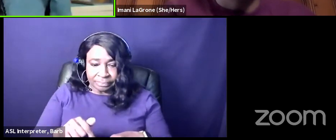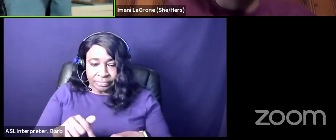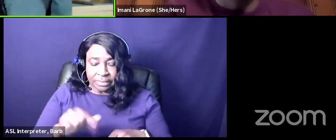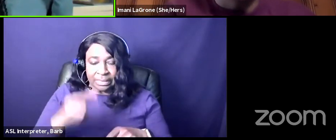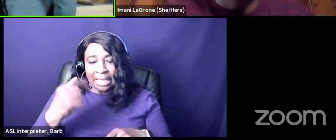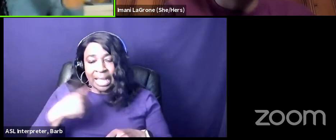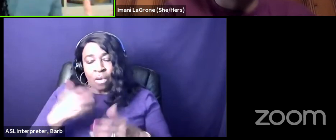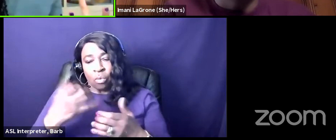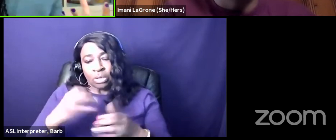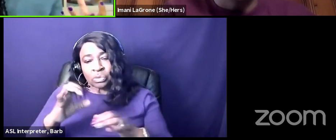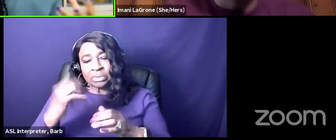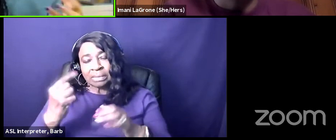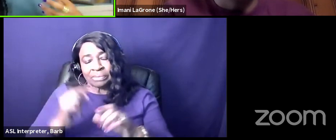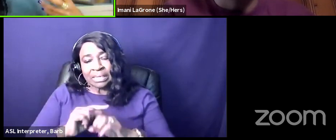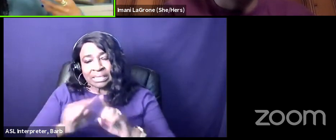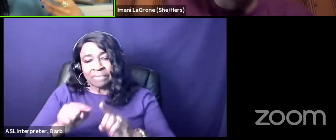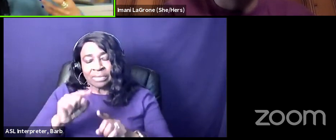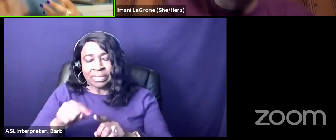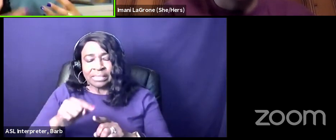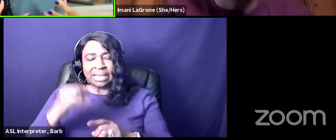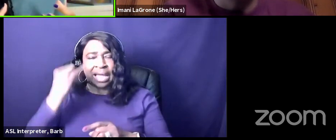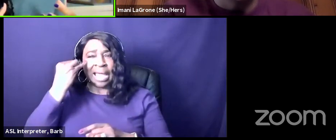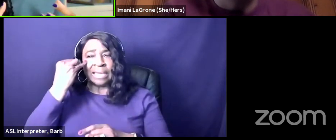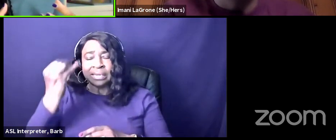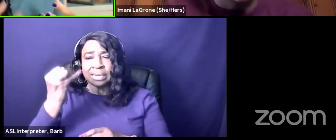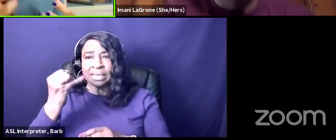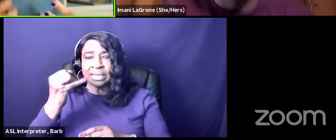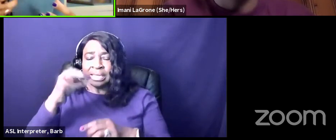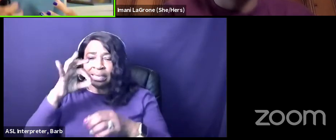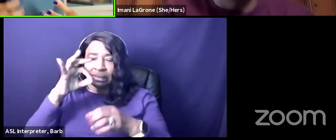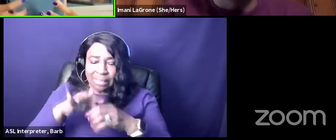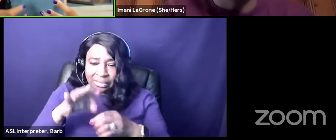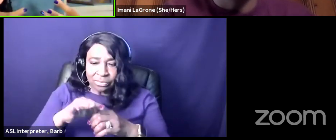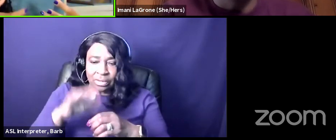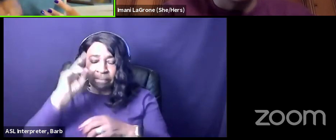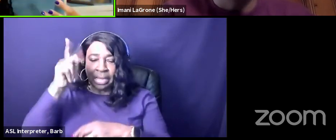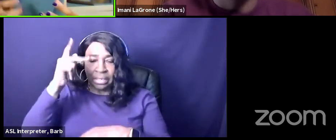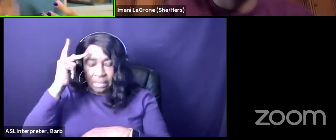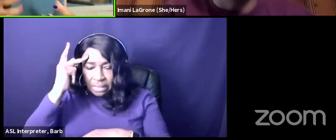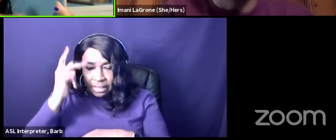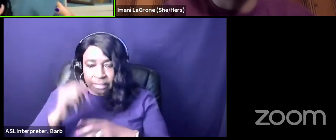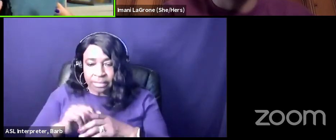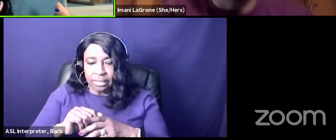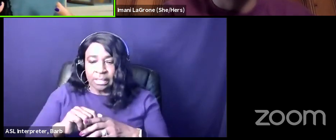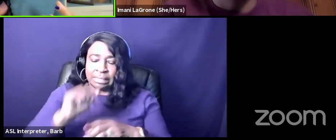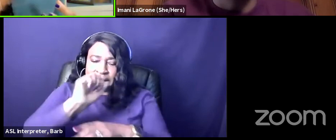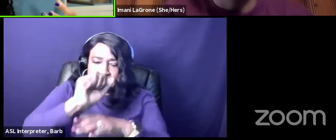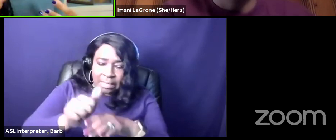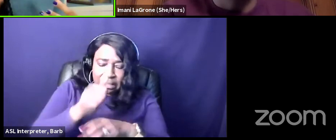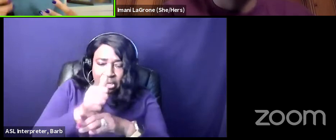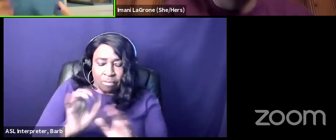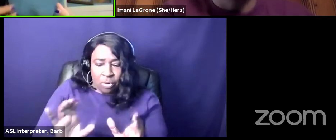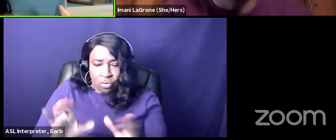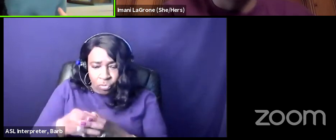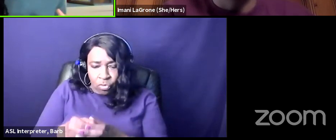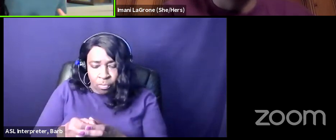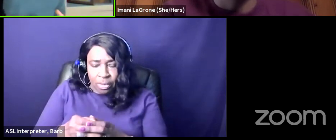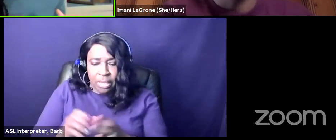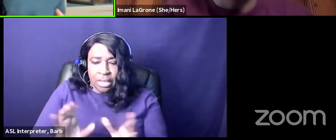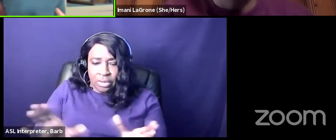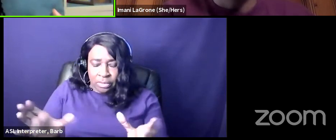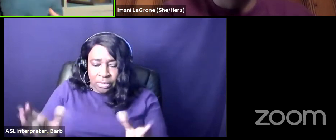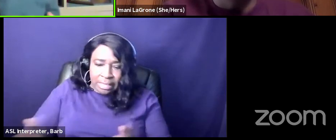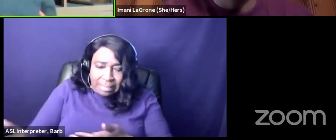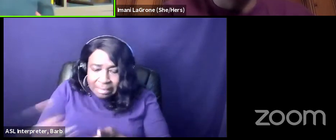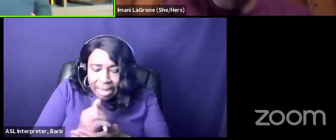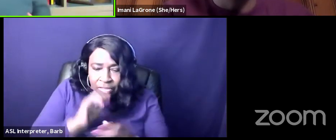idea of electoral politics and organizing grassroots organizing of black people of non-educated